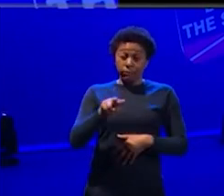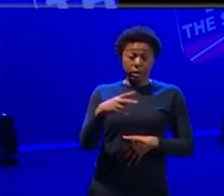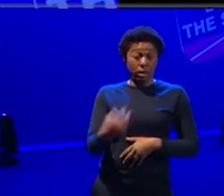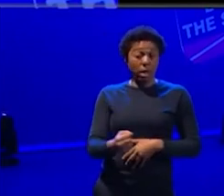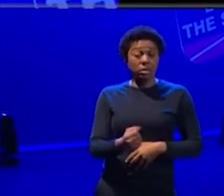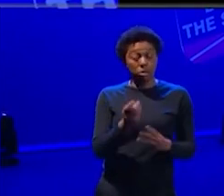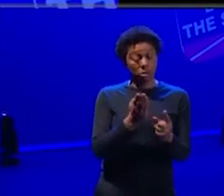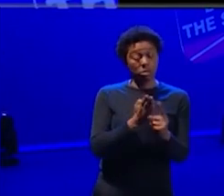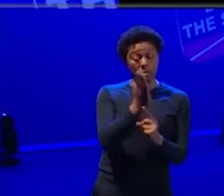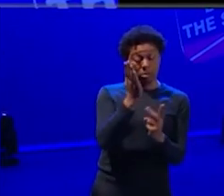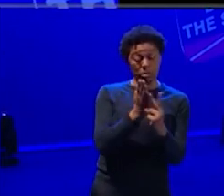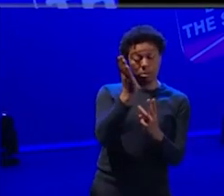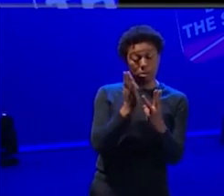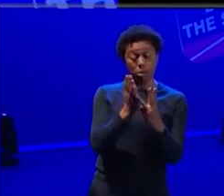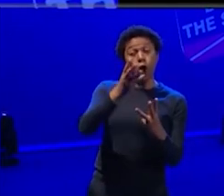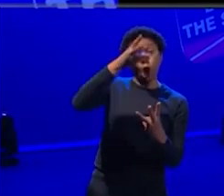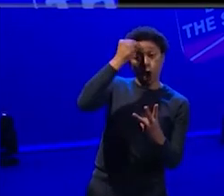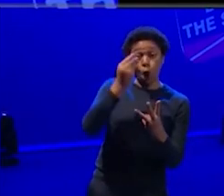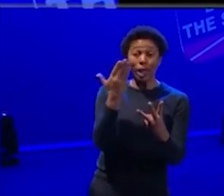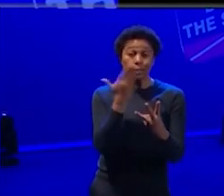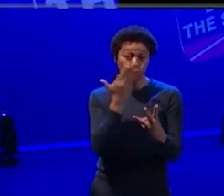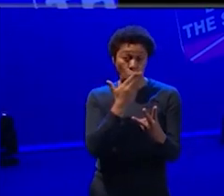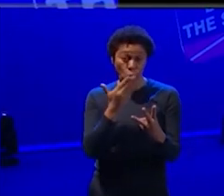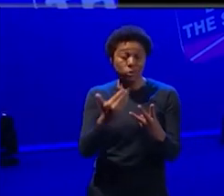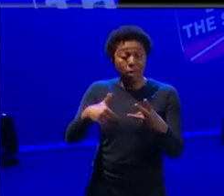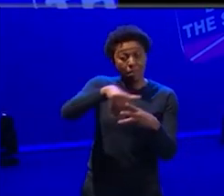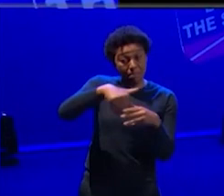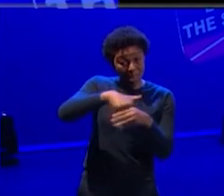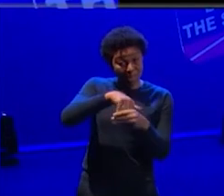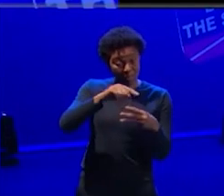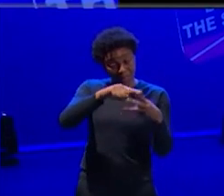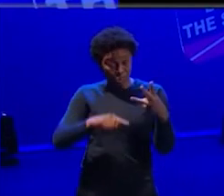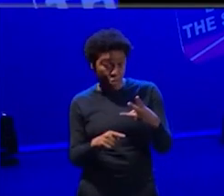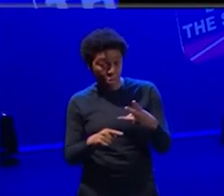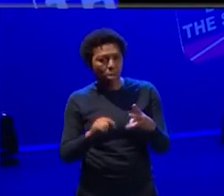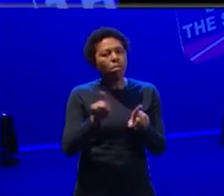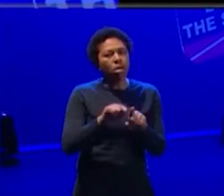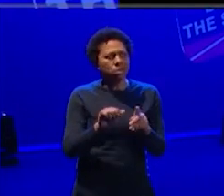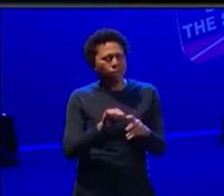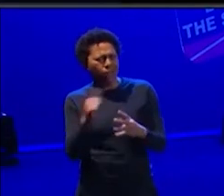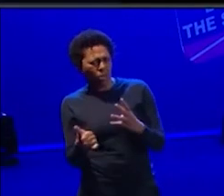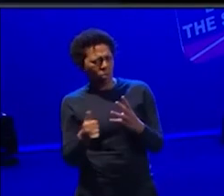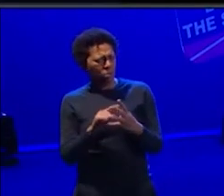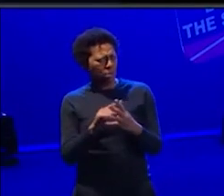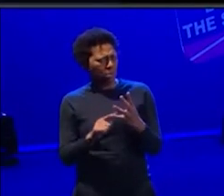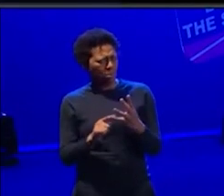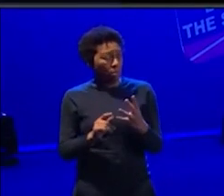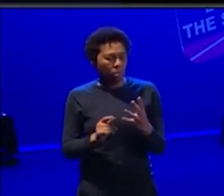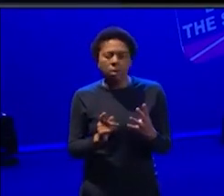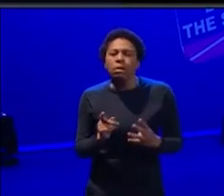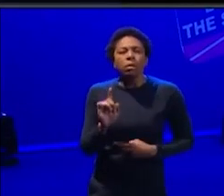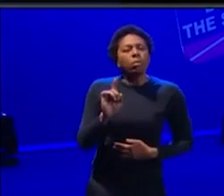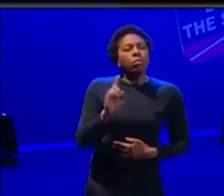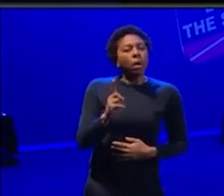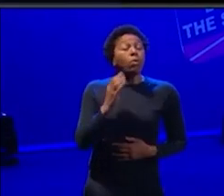which is our learning, which is our schools work participation, which are young people work. And we have neighborhood there, which is our over 25 works. So to be fair, once you